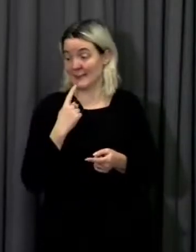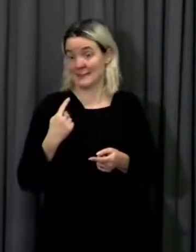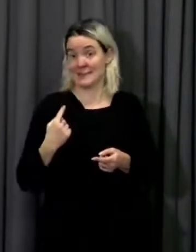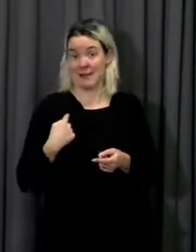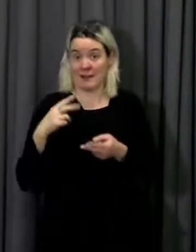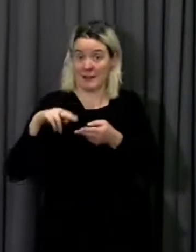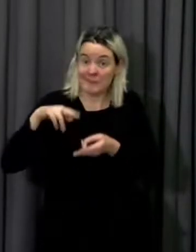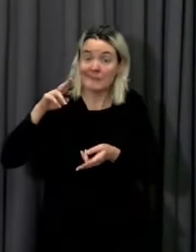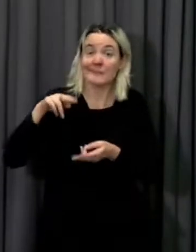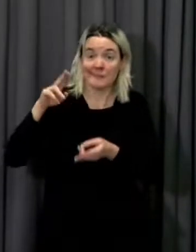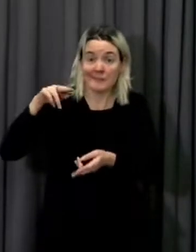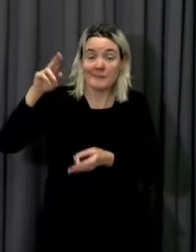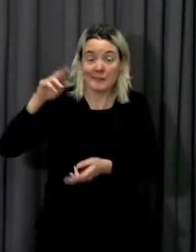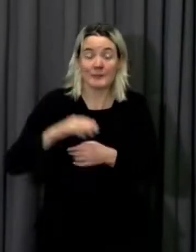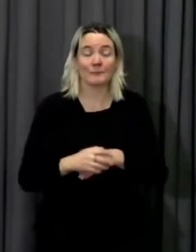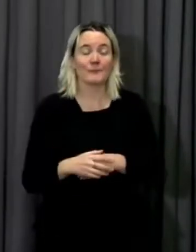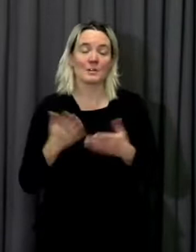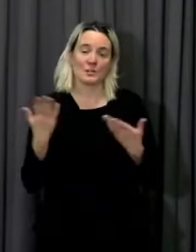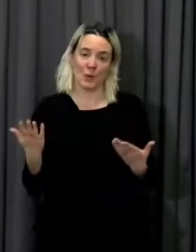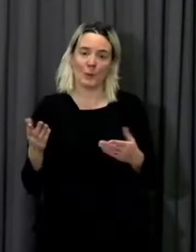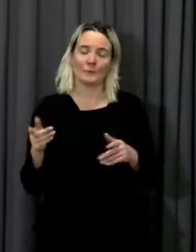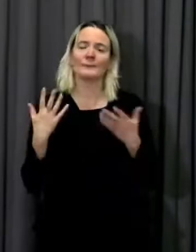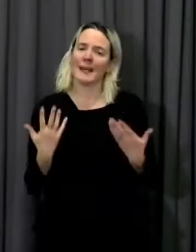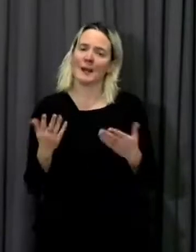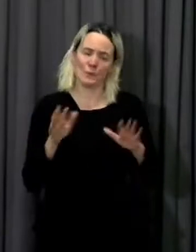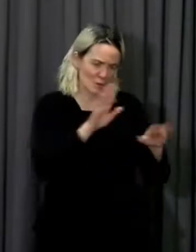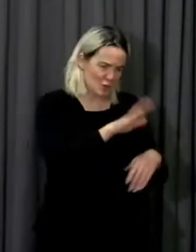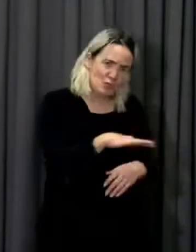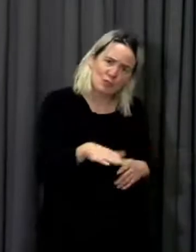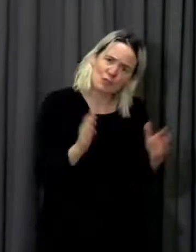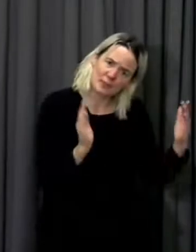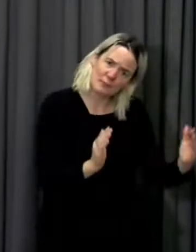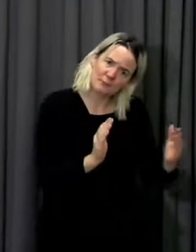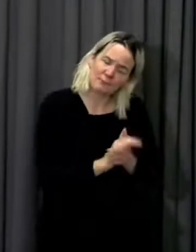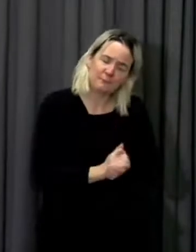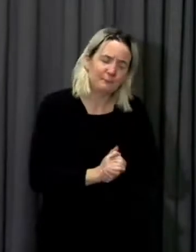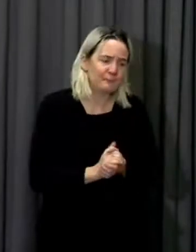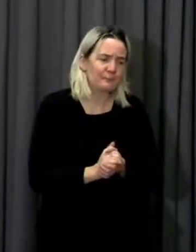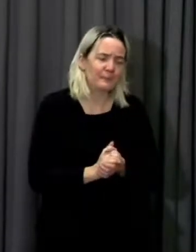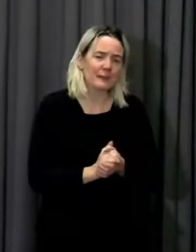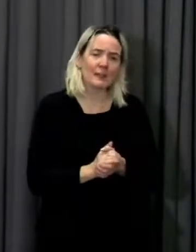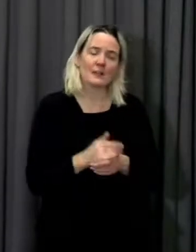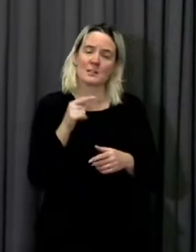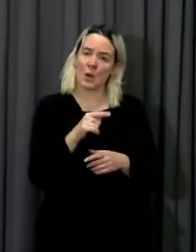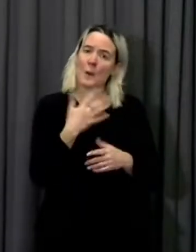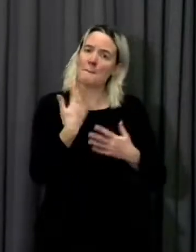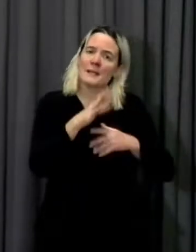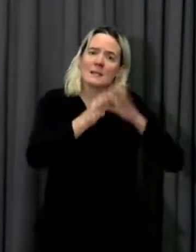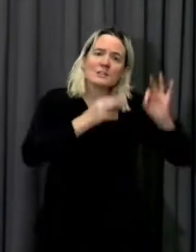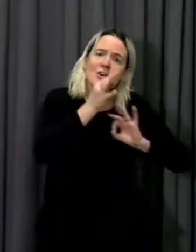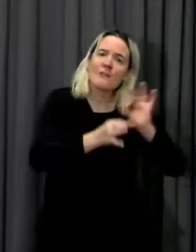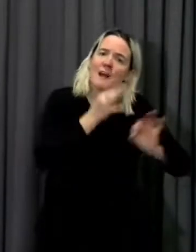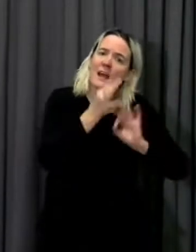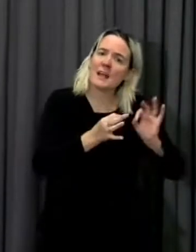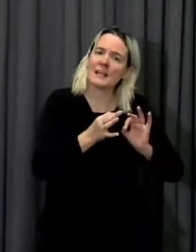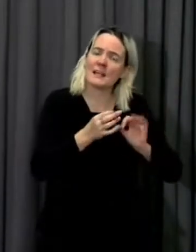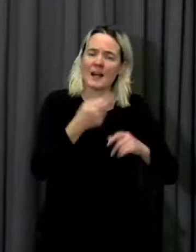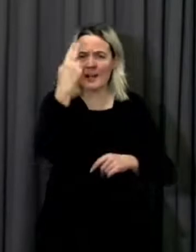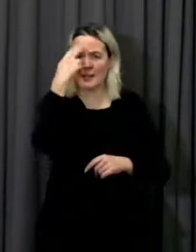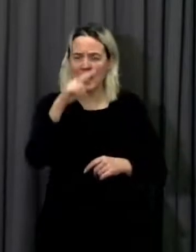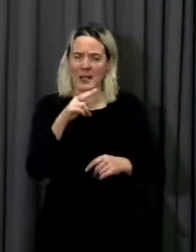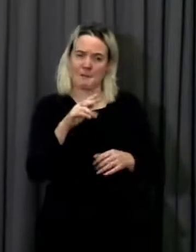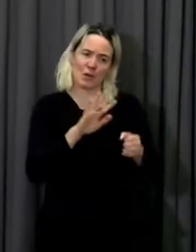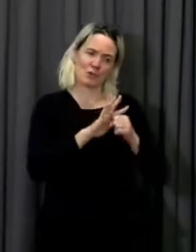Now turning to children, the latest Coronavirus and Me survey gives a really good